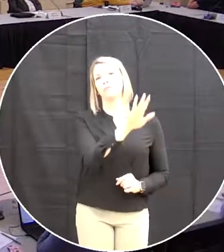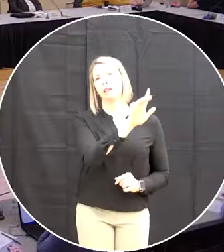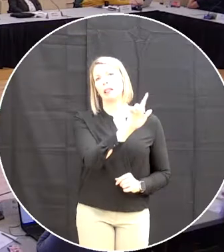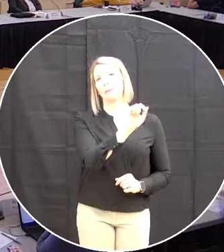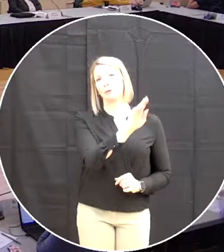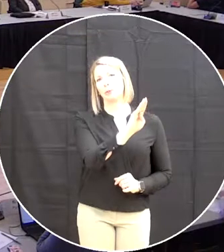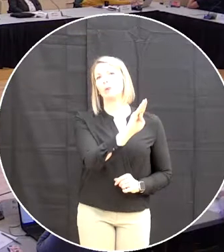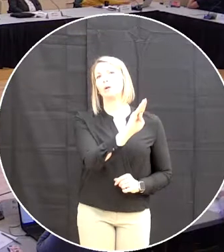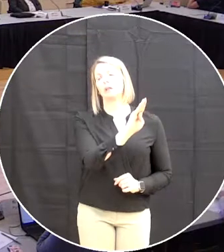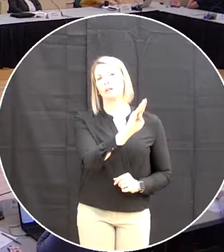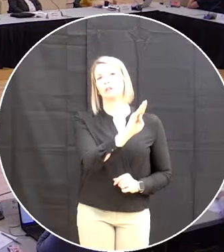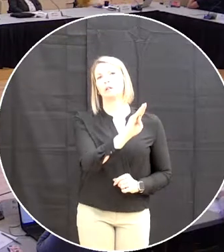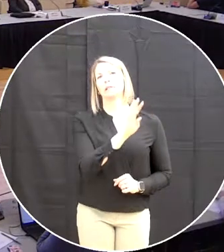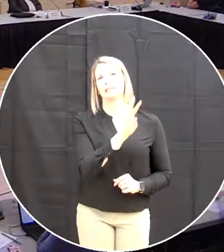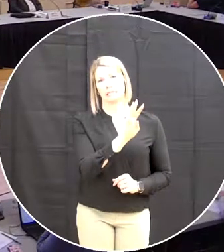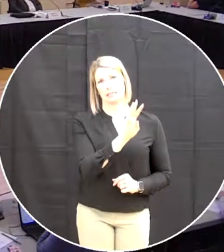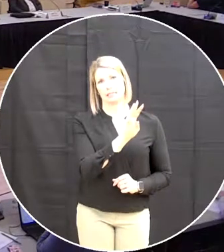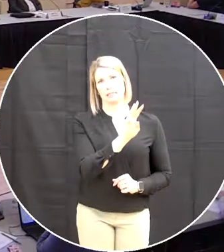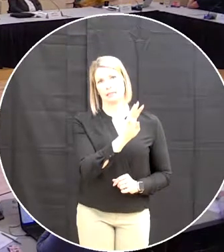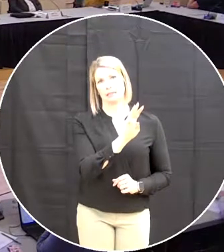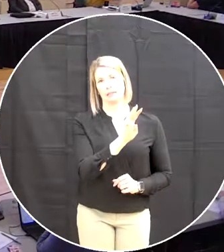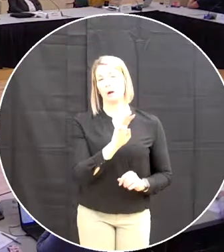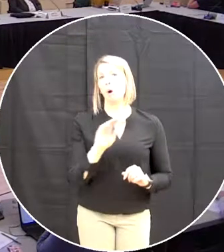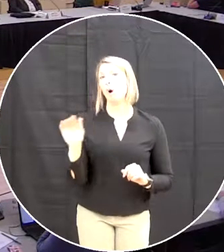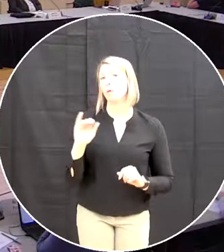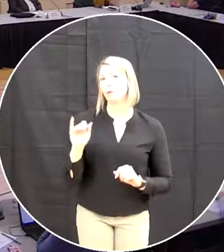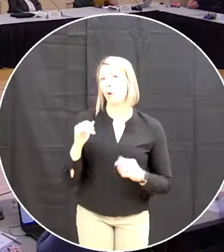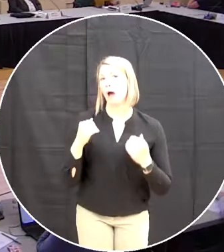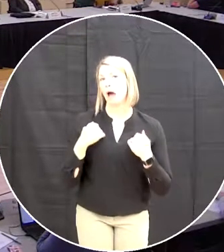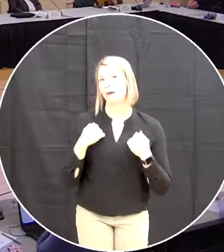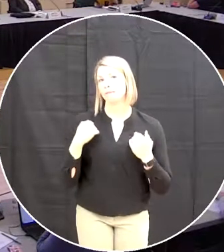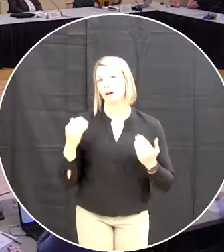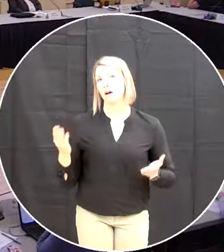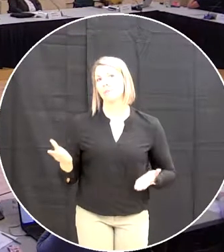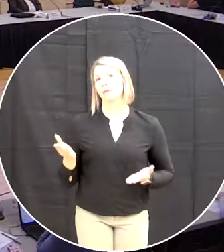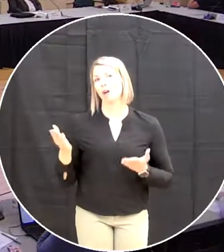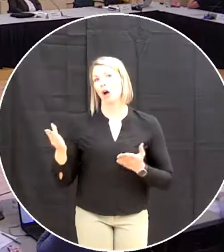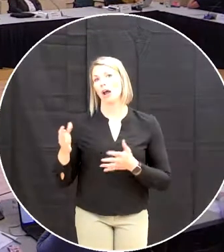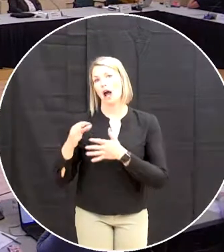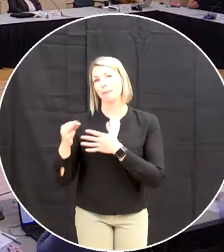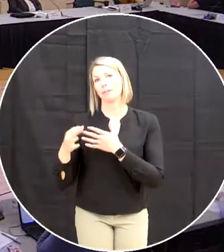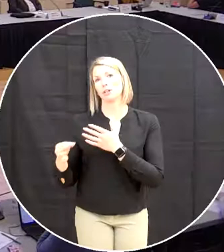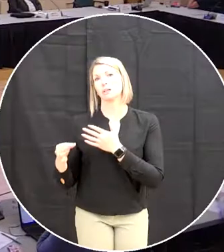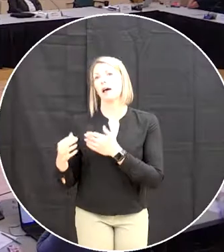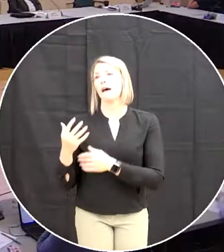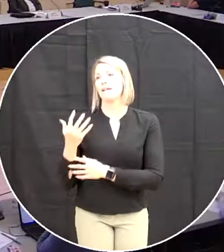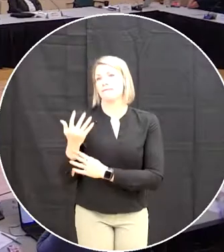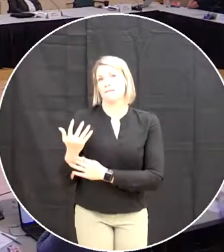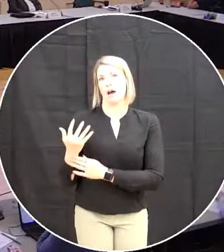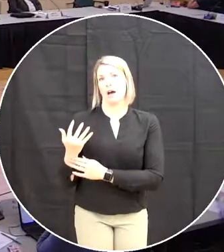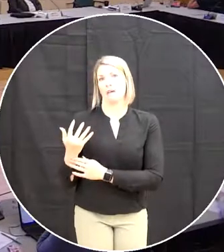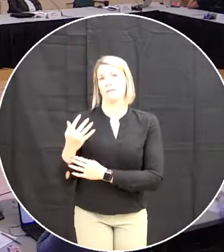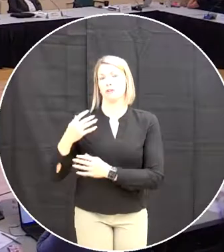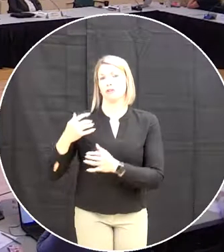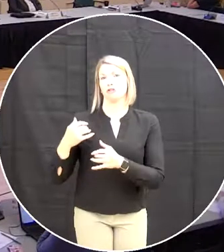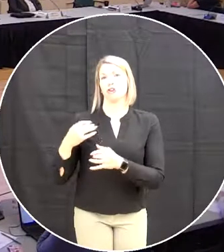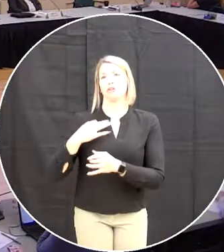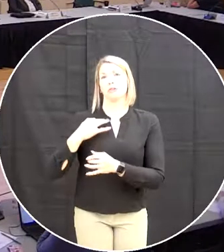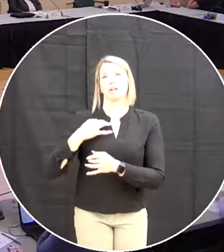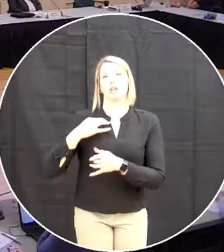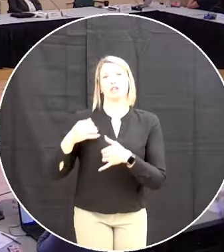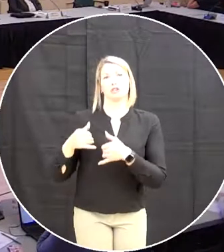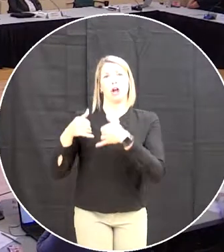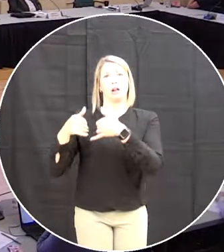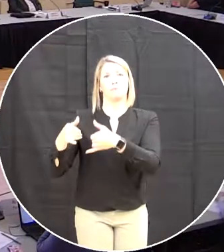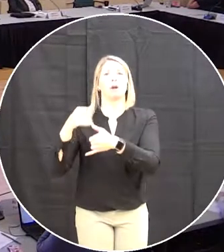and the option to add up to five scholarships specific to nlesd employees children will